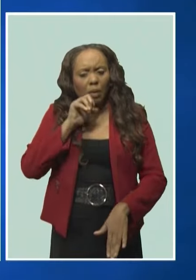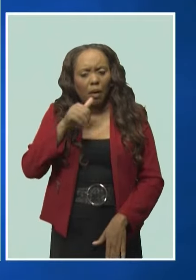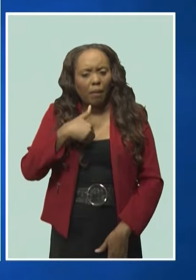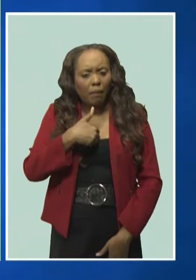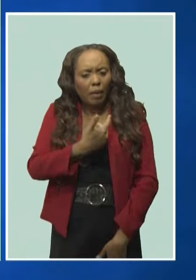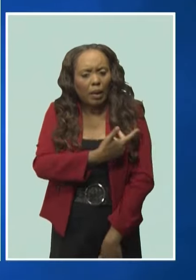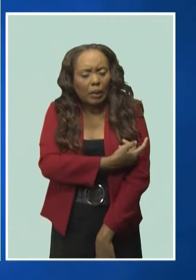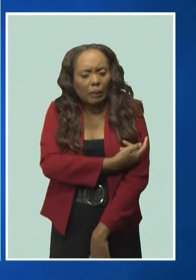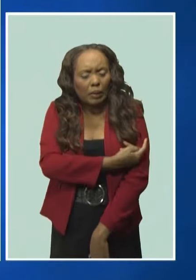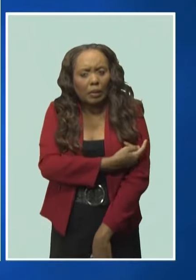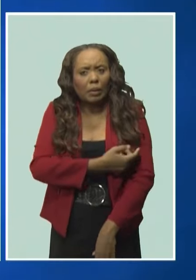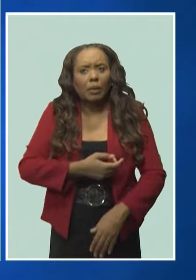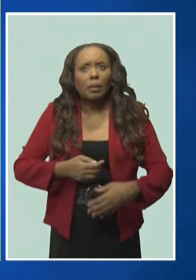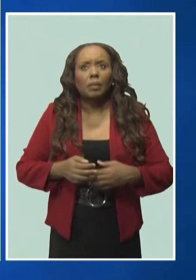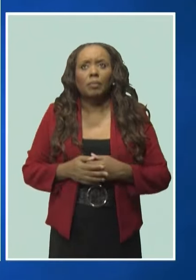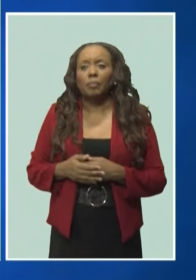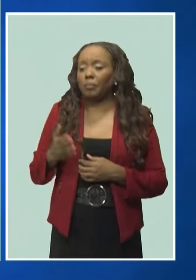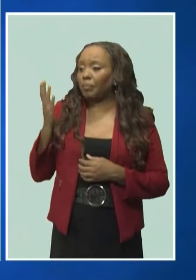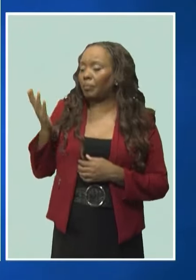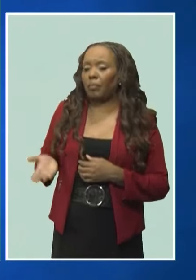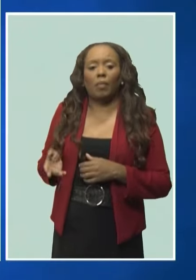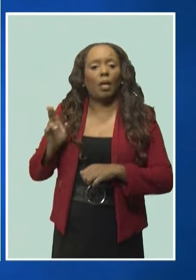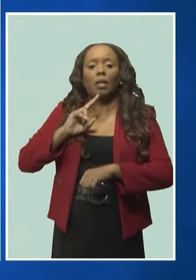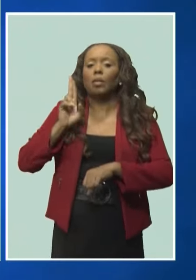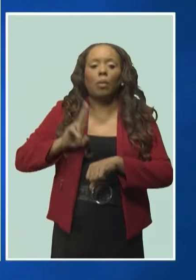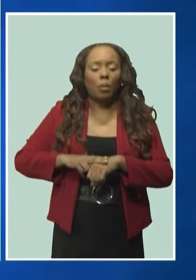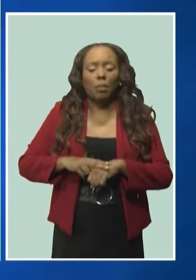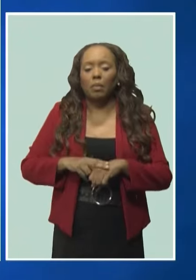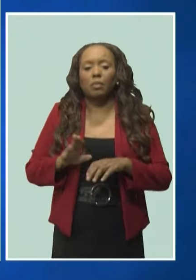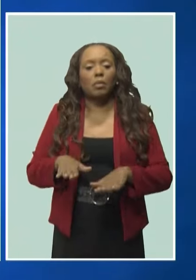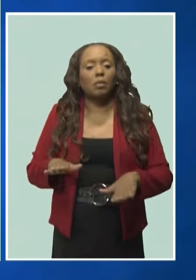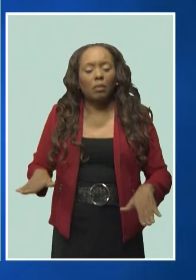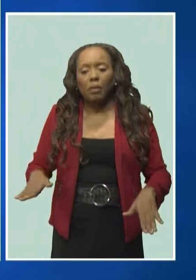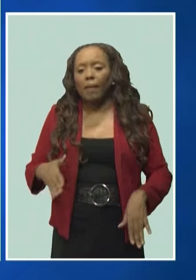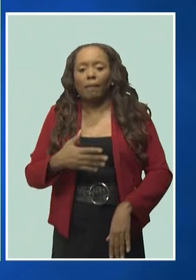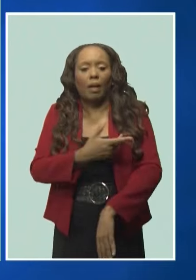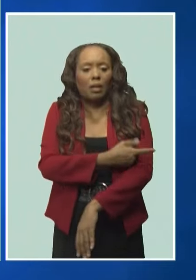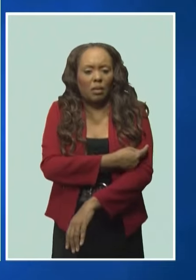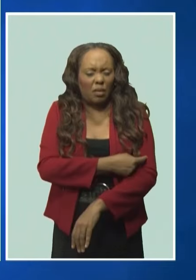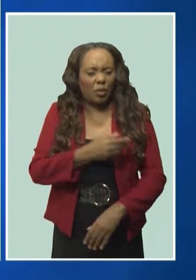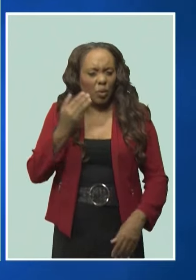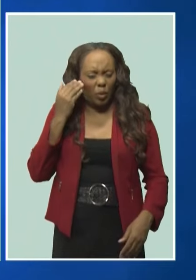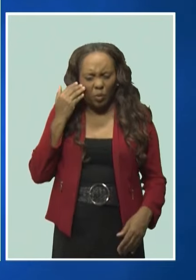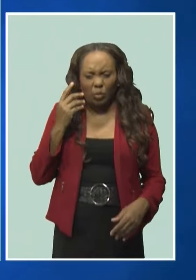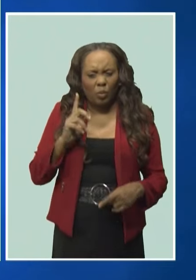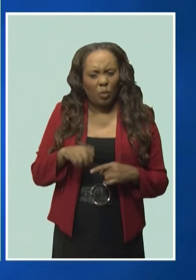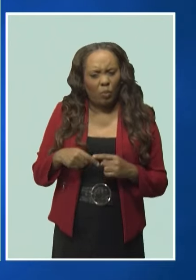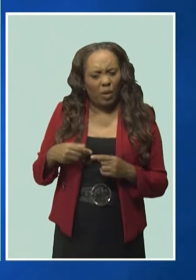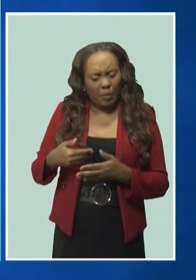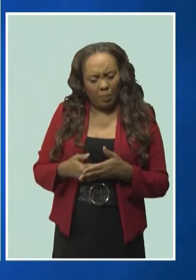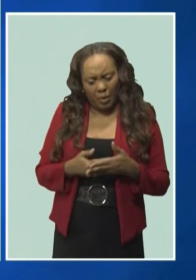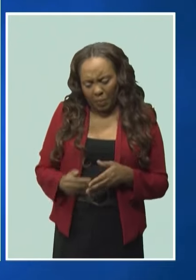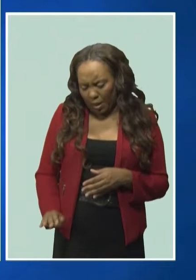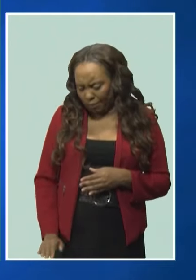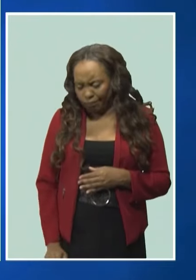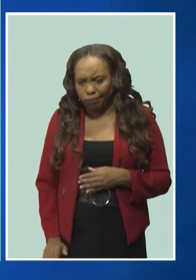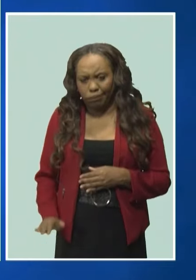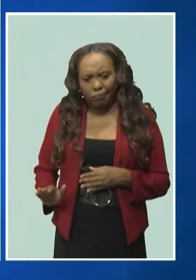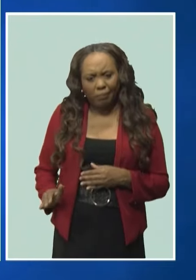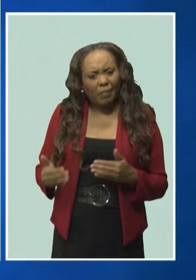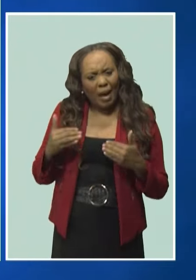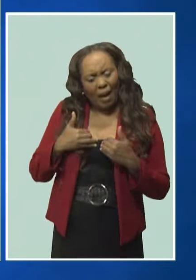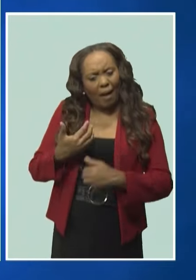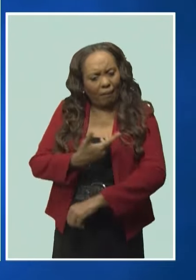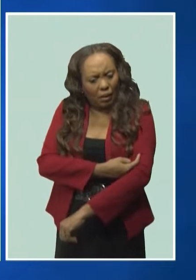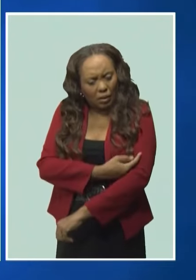The fall-off in normal childhood immunisations is a major concern for us. It is a concern because, as